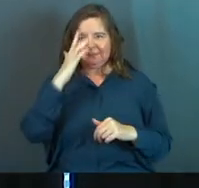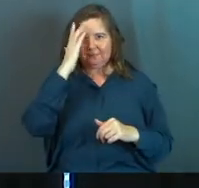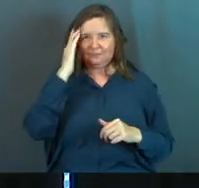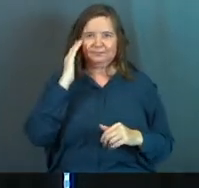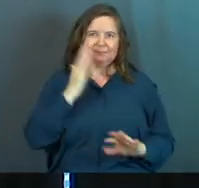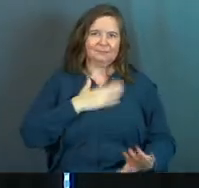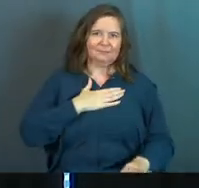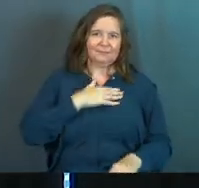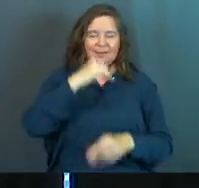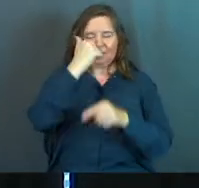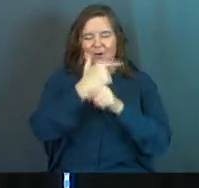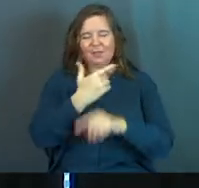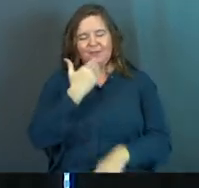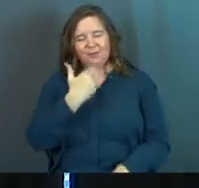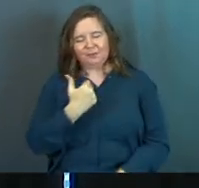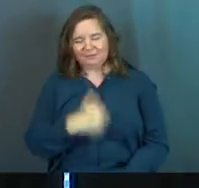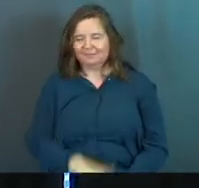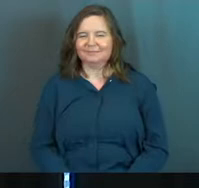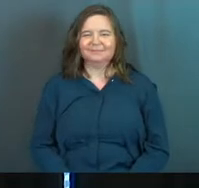Brother, thank you.